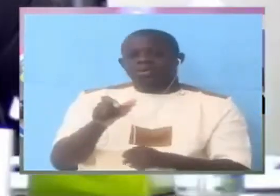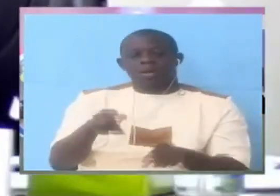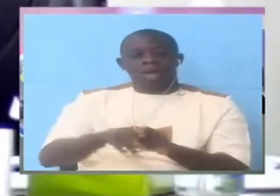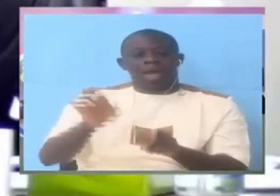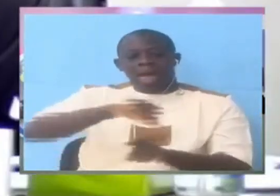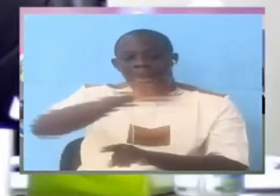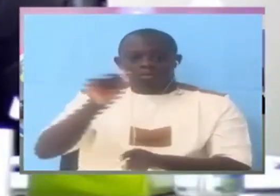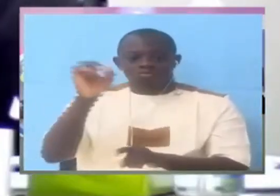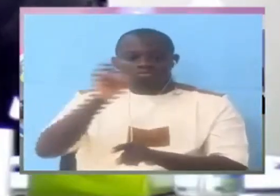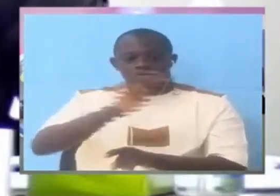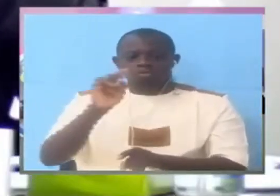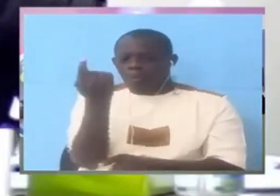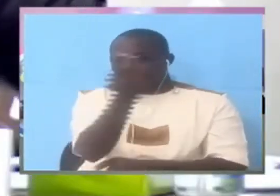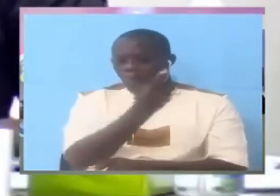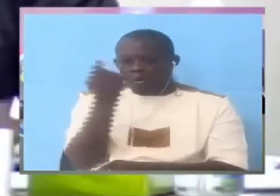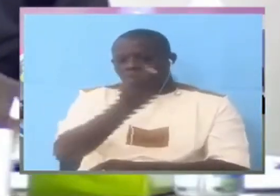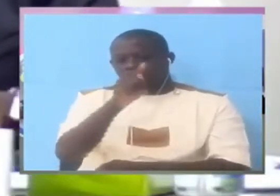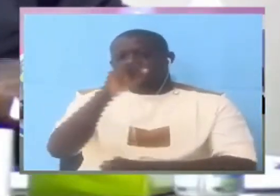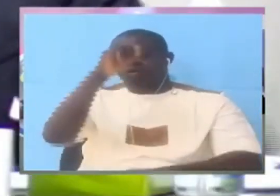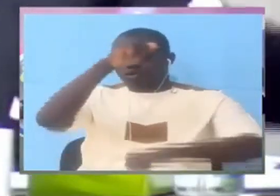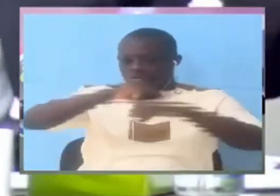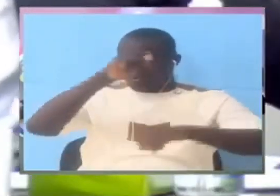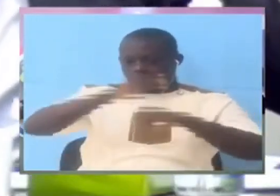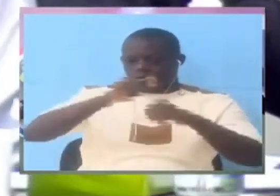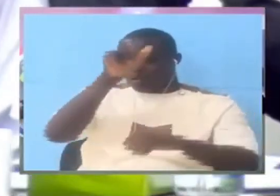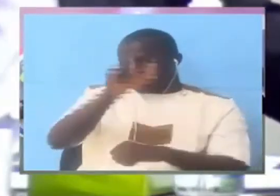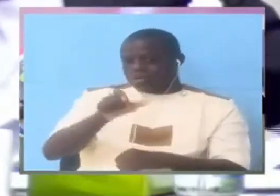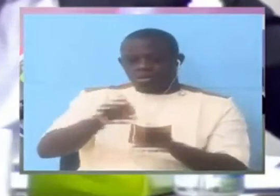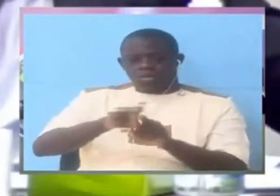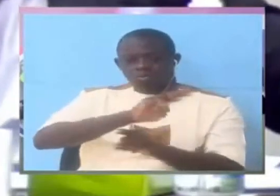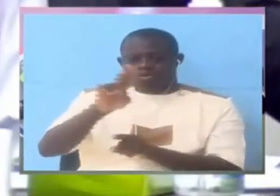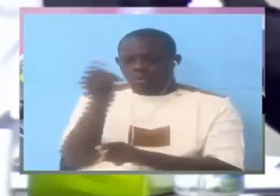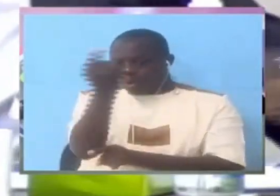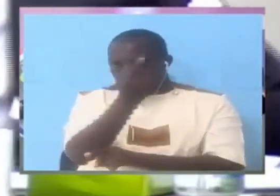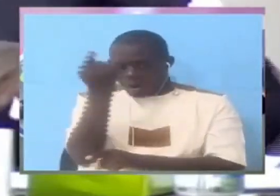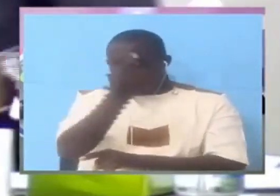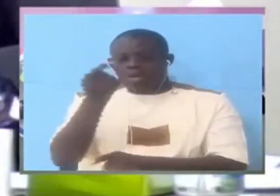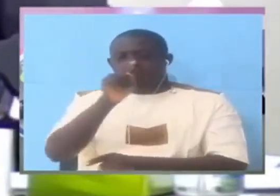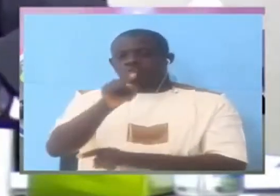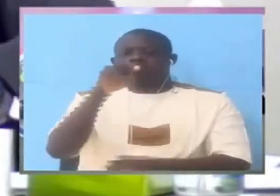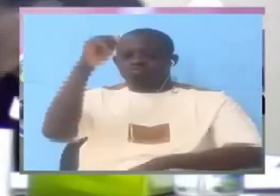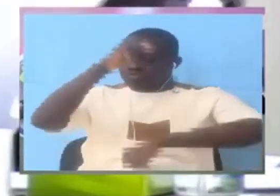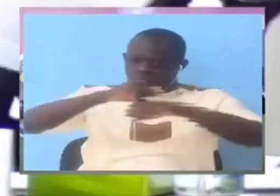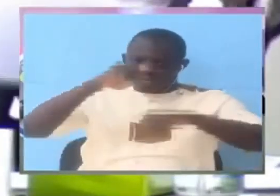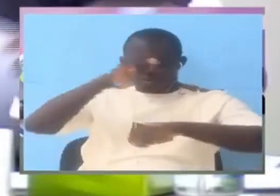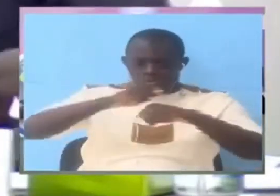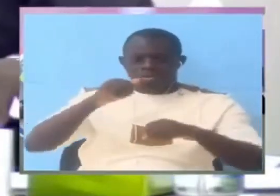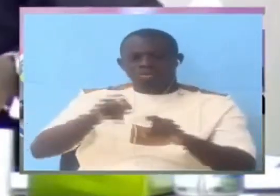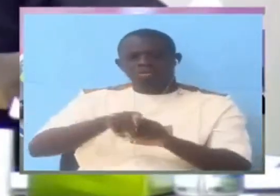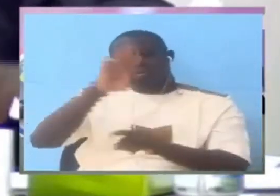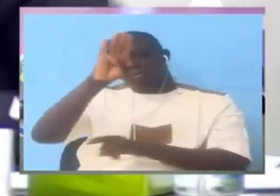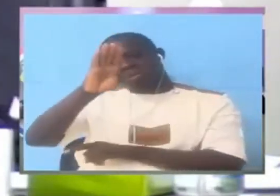not only did you torture him. Not only did you torture Mumod, sorry,